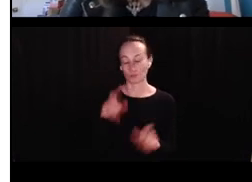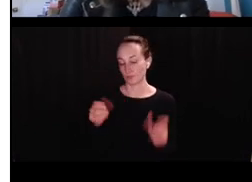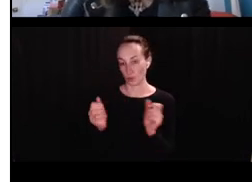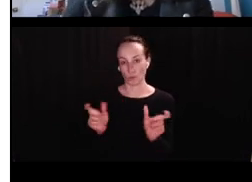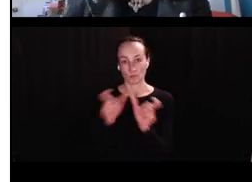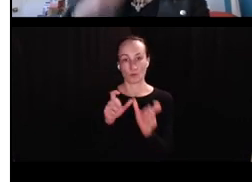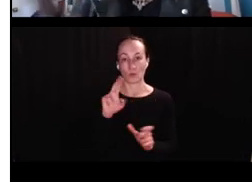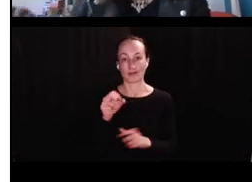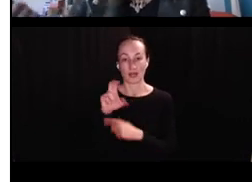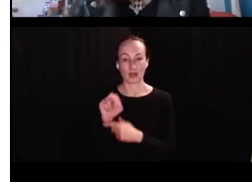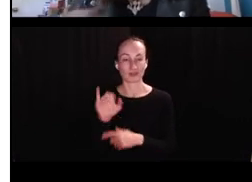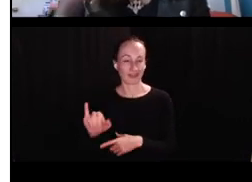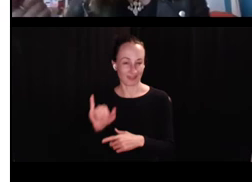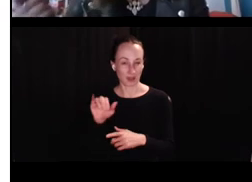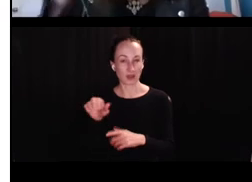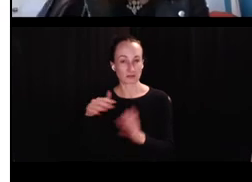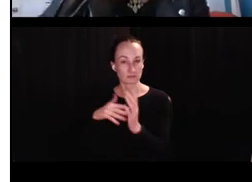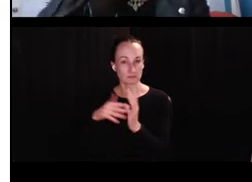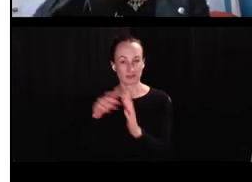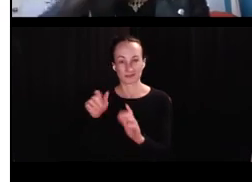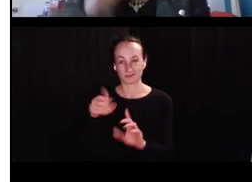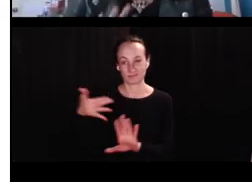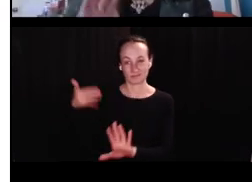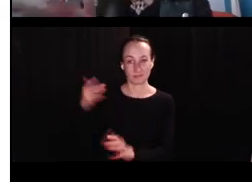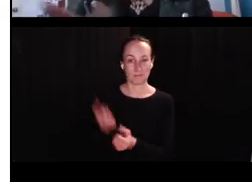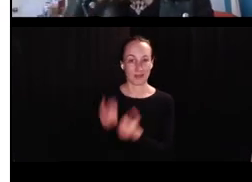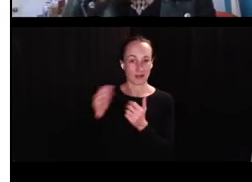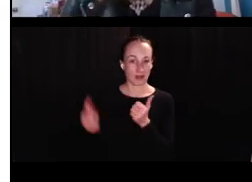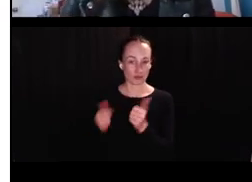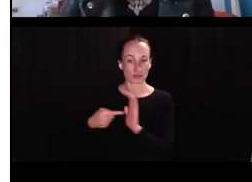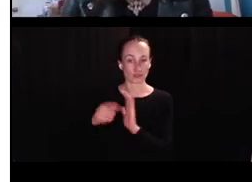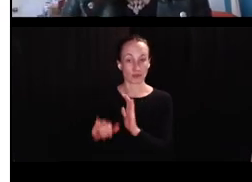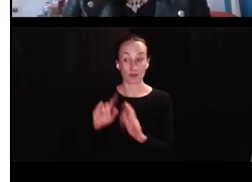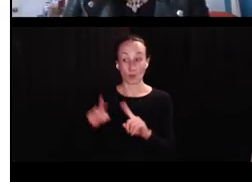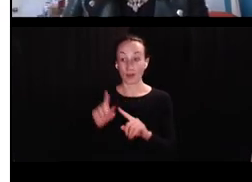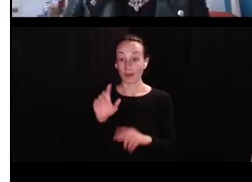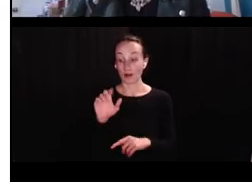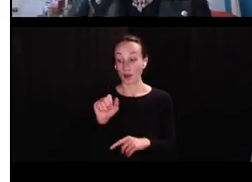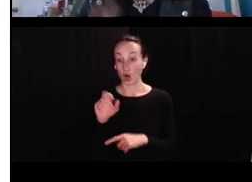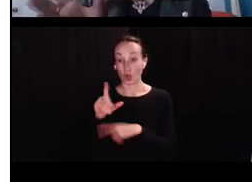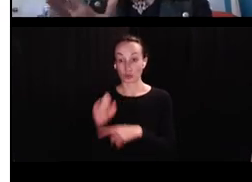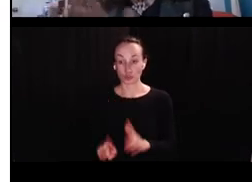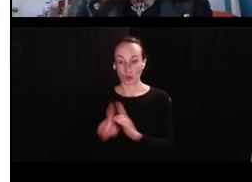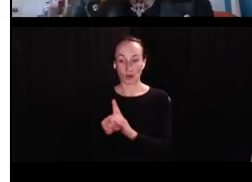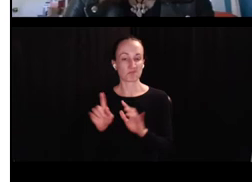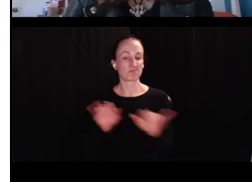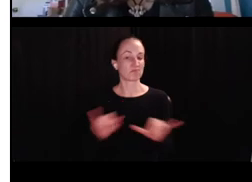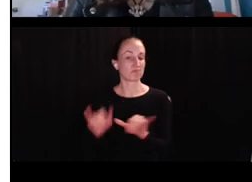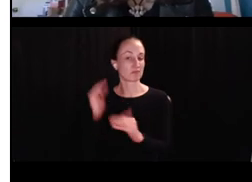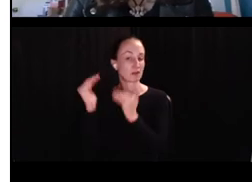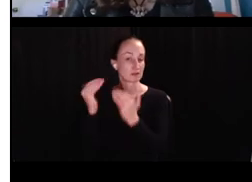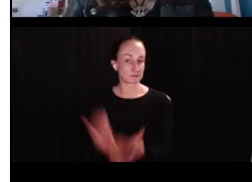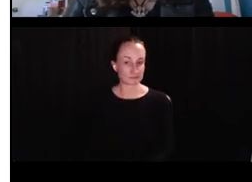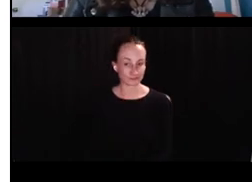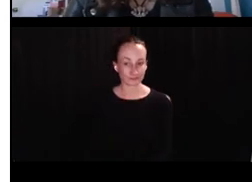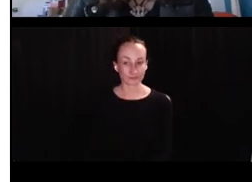use them with their now with nouns. They, so, and this is Valiant's work. Um, and many others, but when